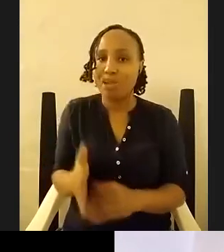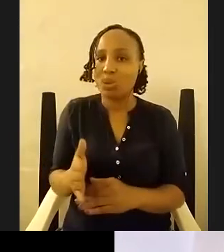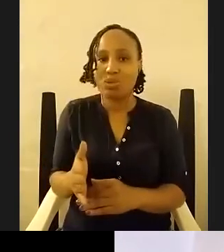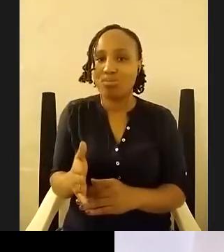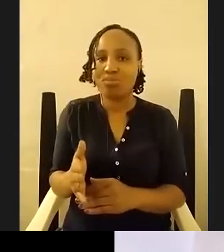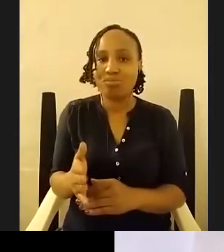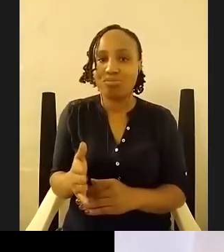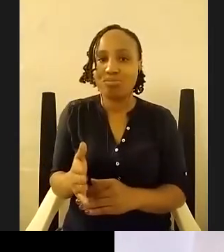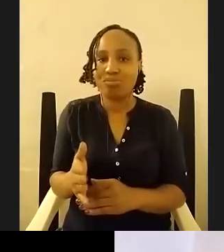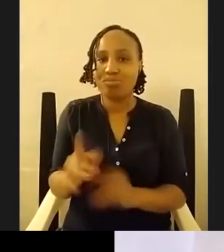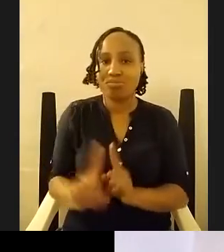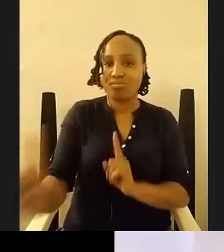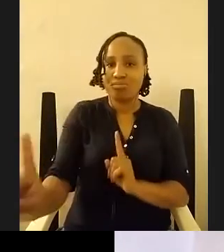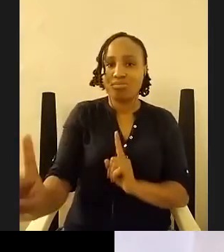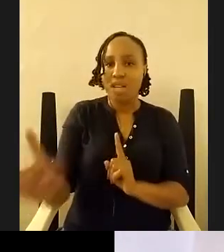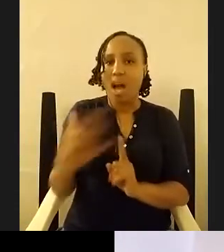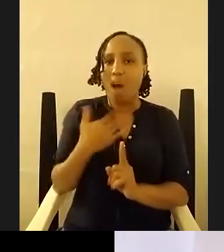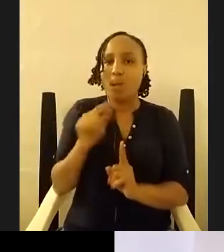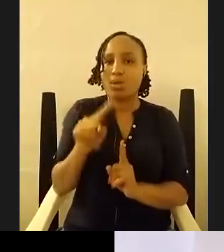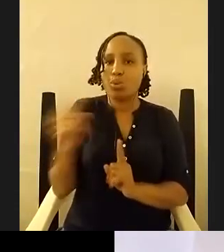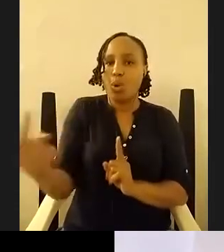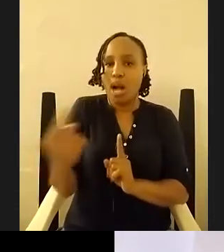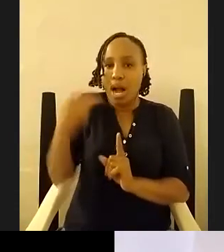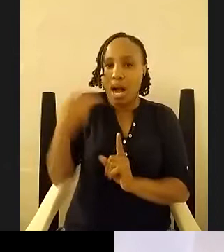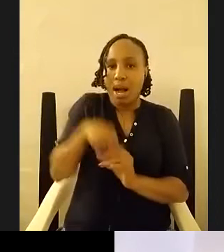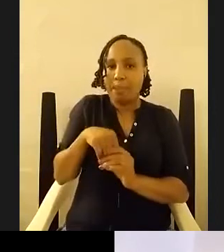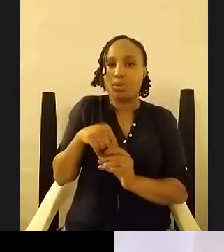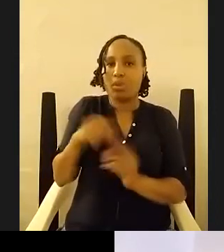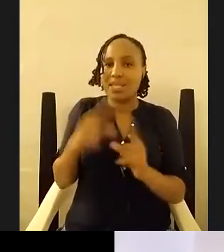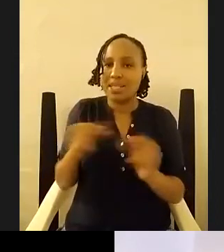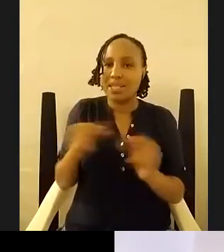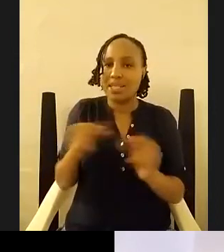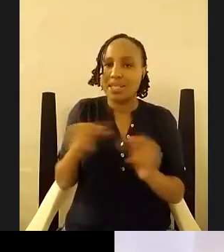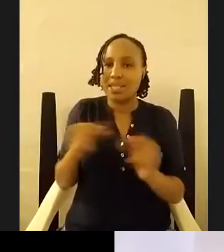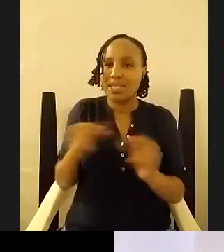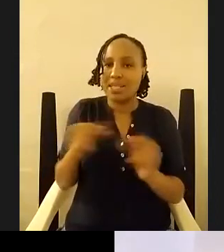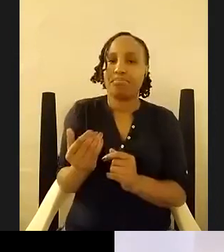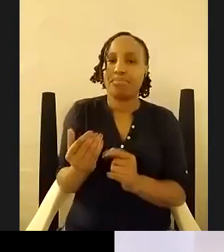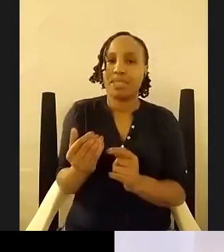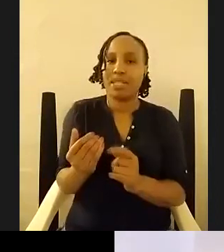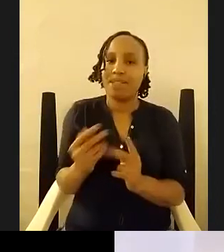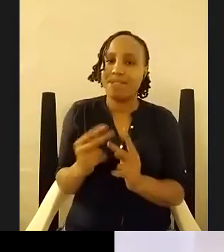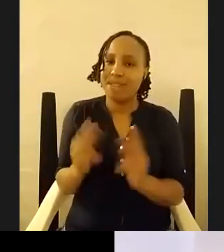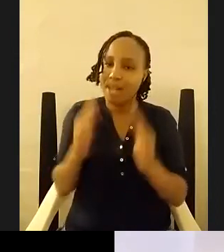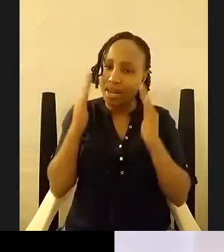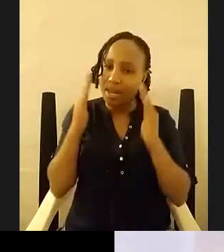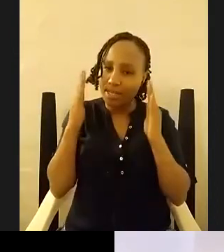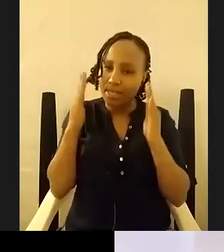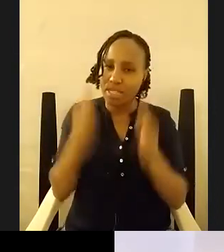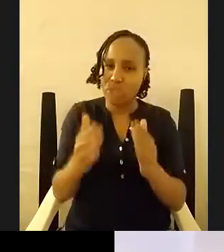want you to come into the text here here you know it's very it's very attention nudging and it takes it takes very